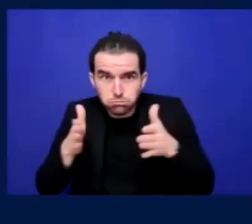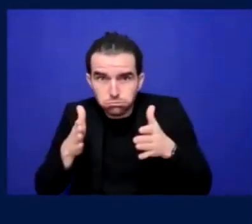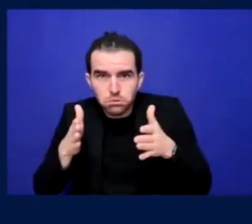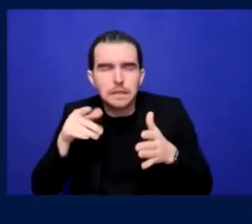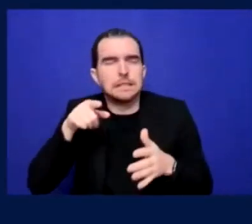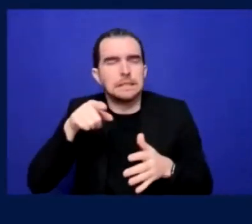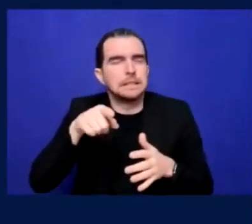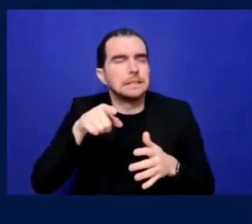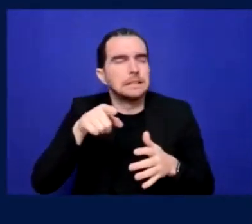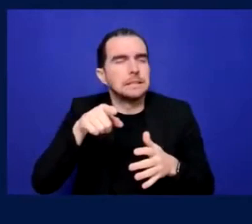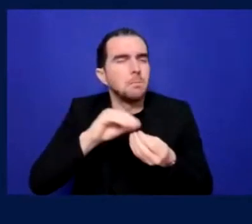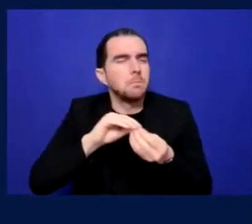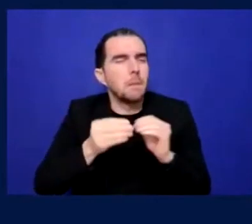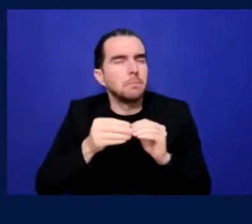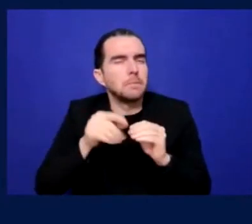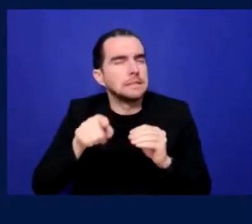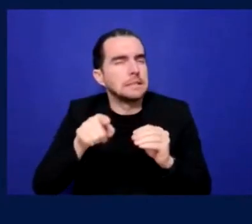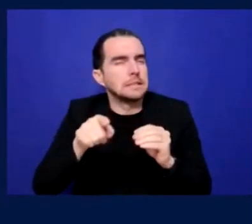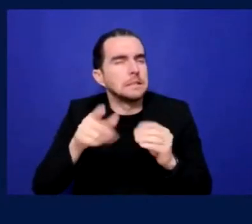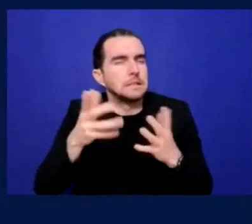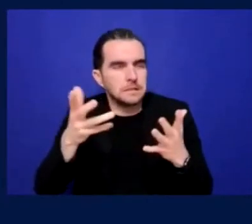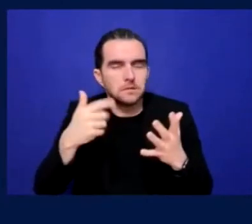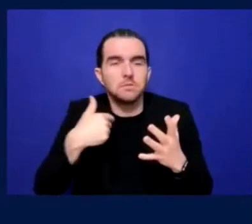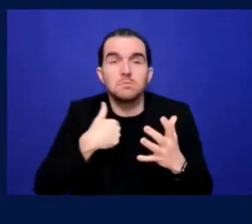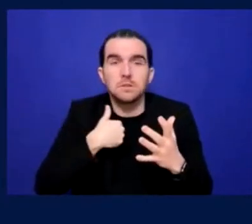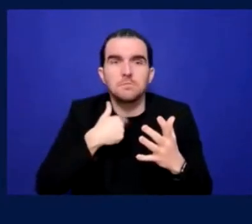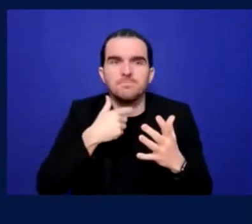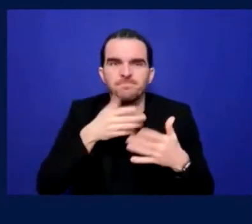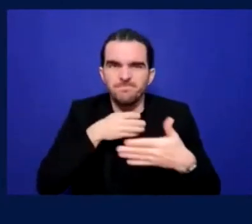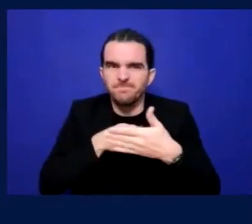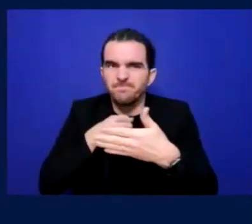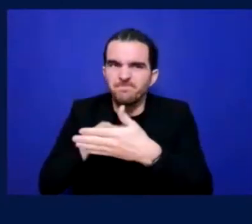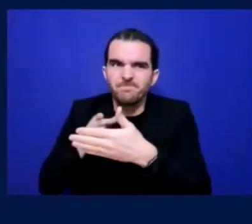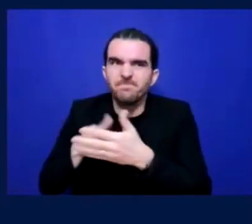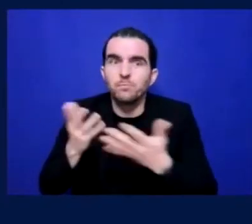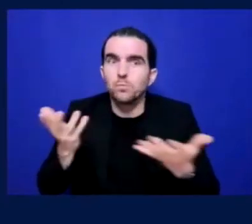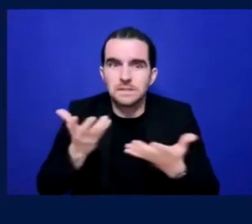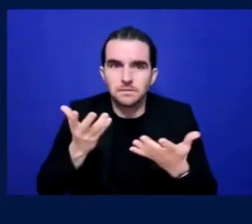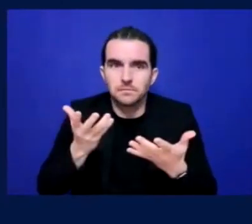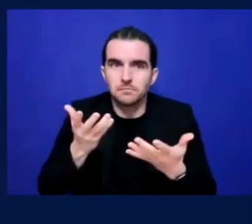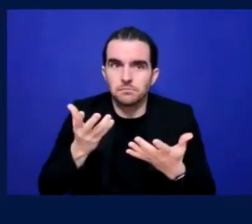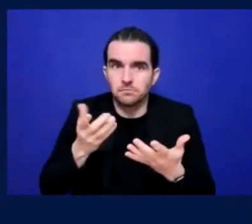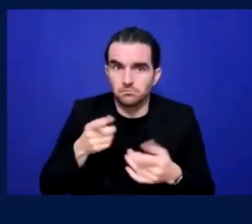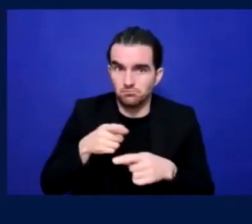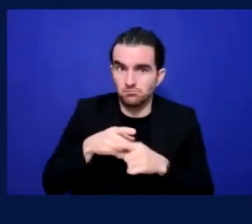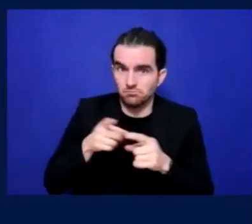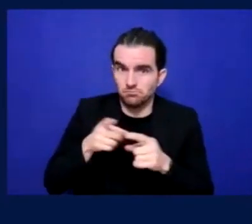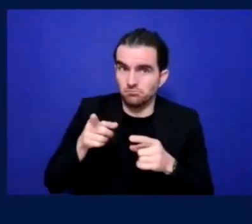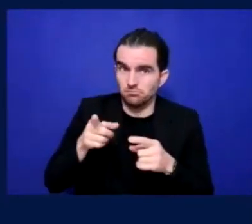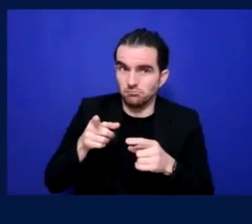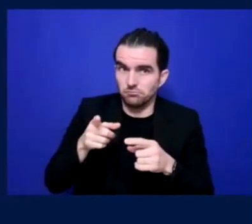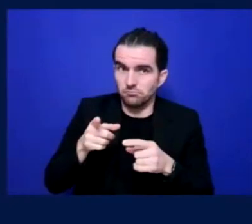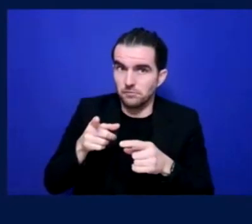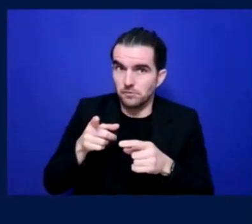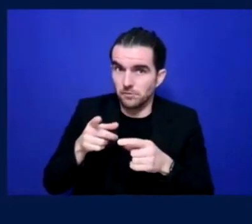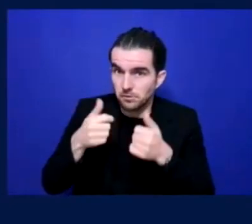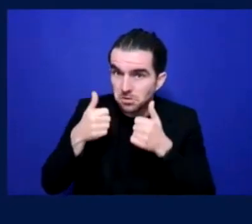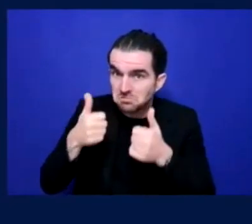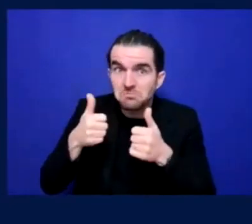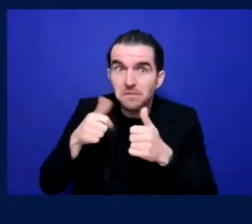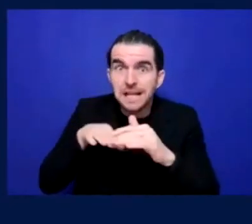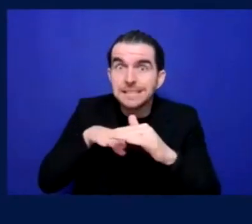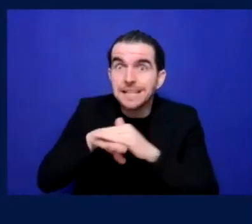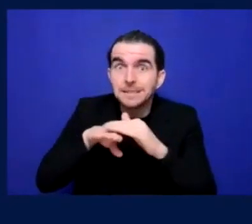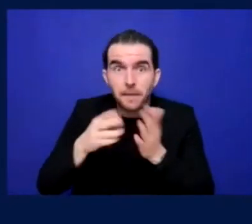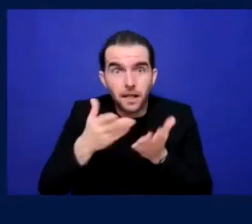there and I had to sit on the, um, very good seats. Really, it was a very good sideline and everything was fine except one thing that